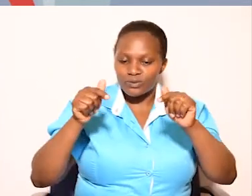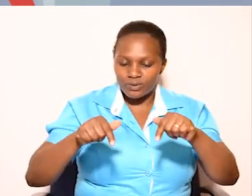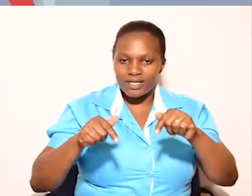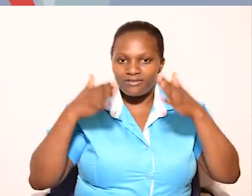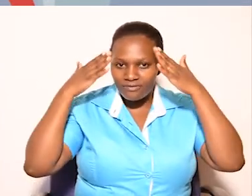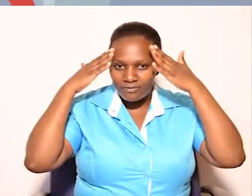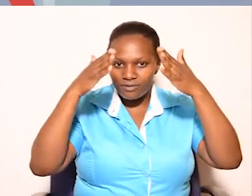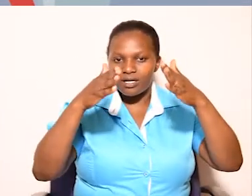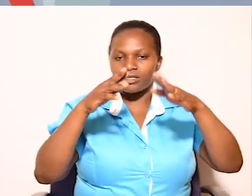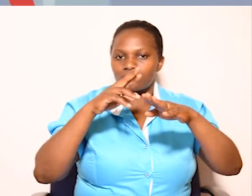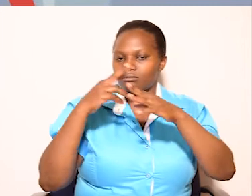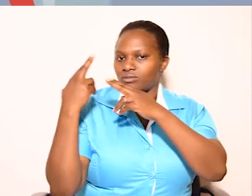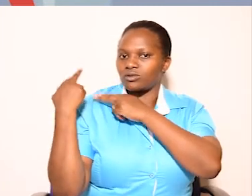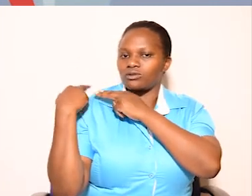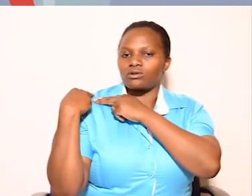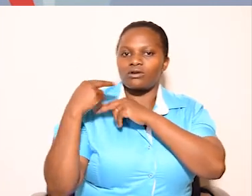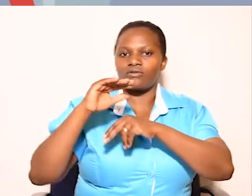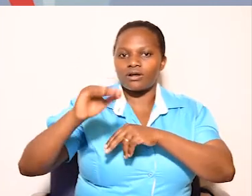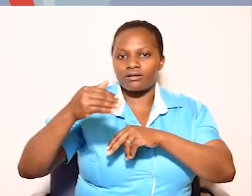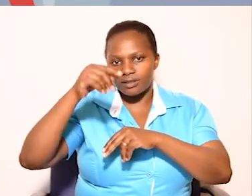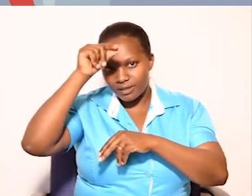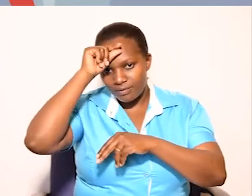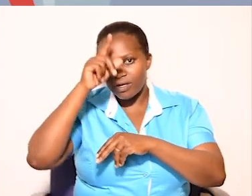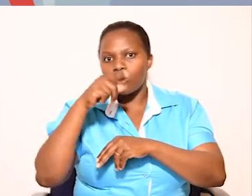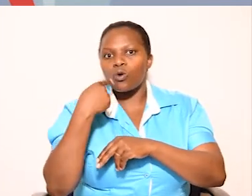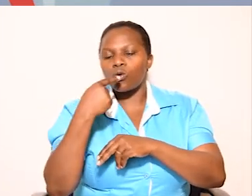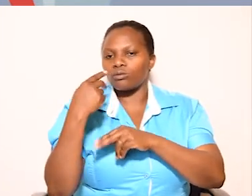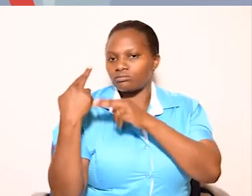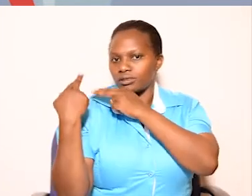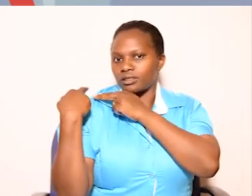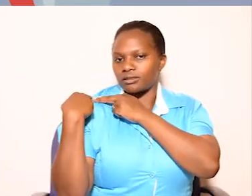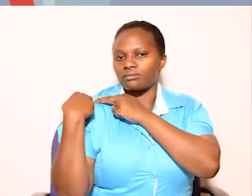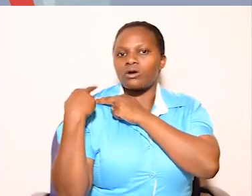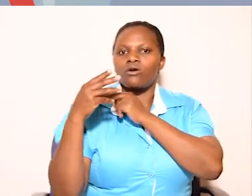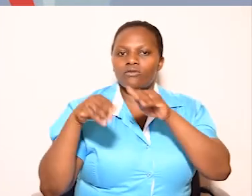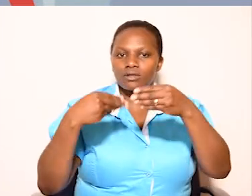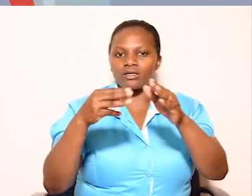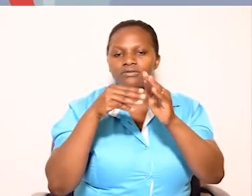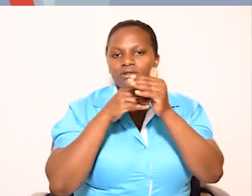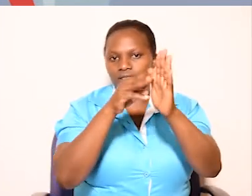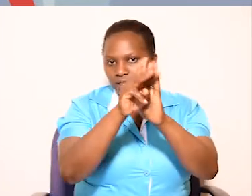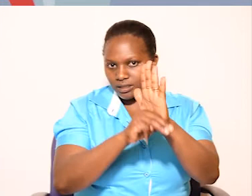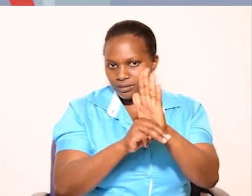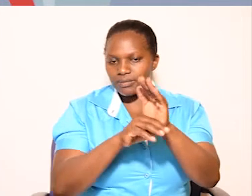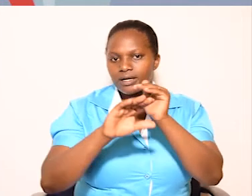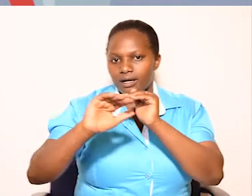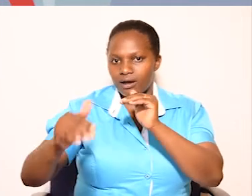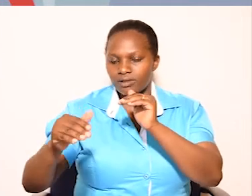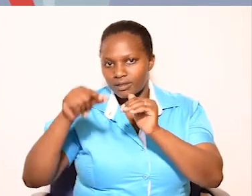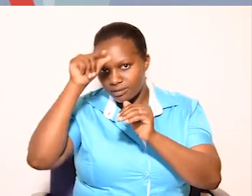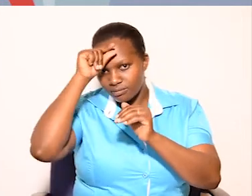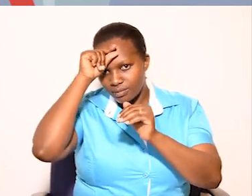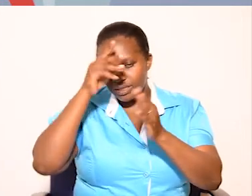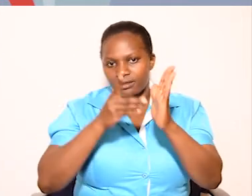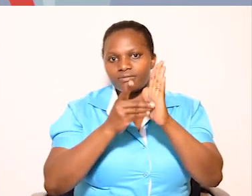our focus is on the role of county governor who is in charge of providing leadership in the county's